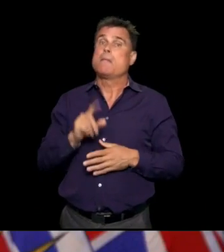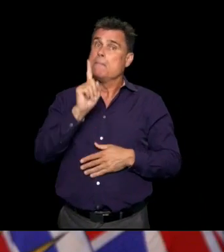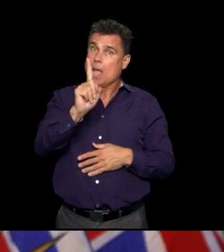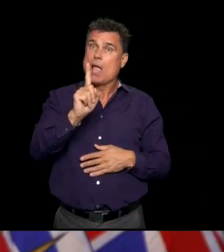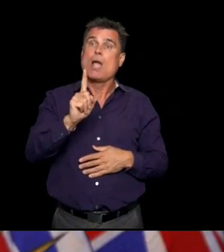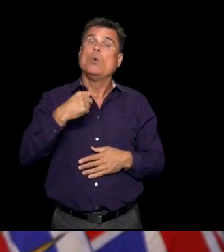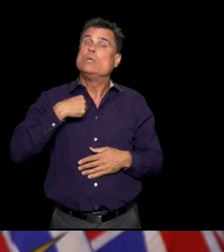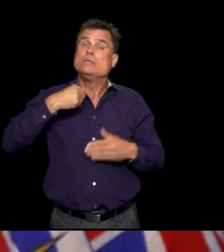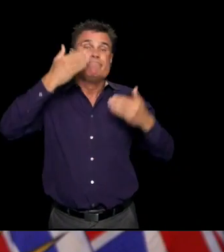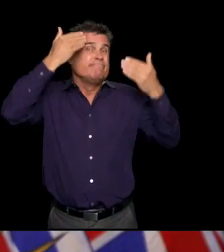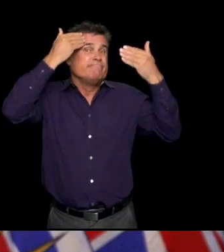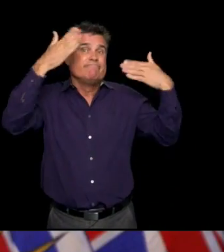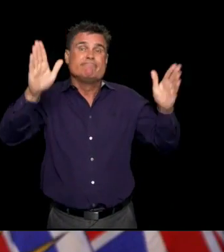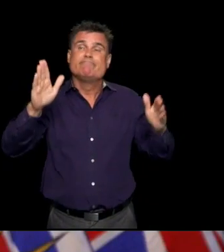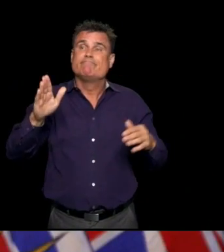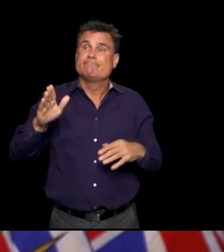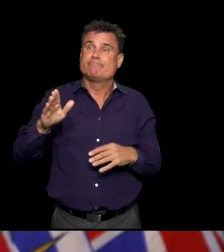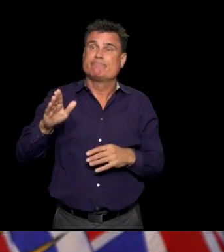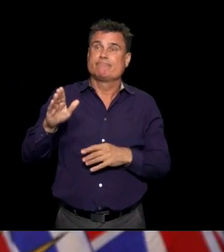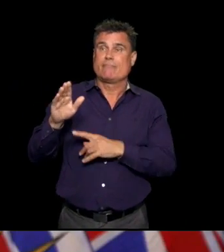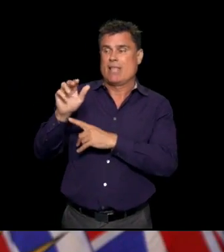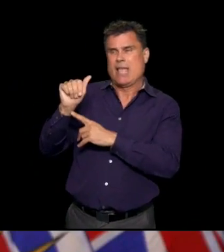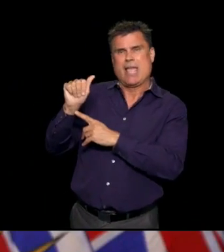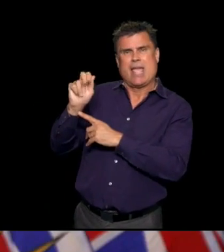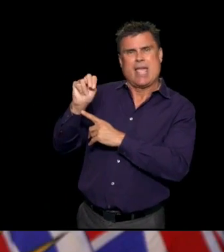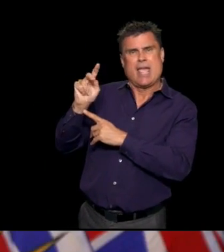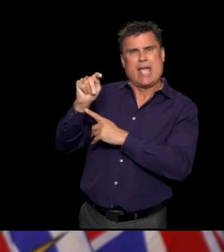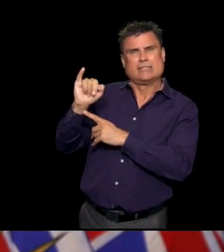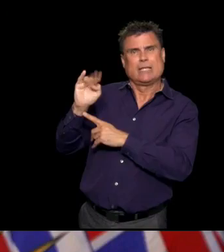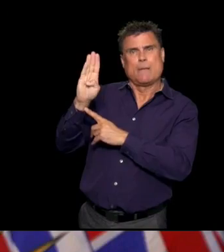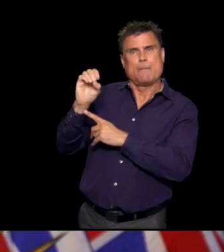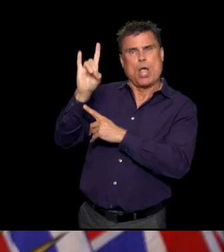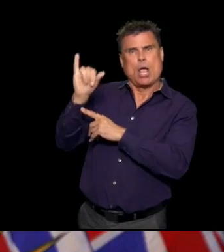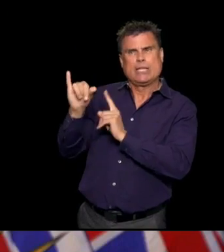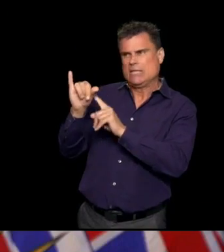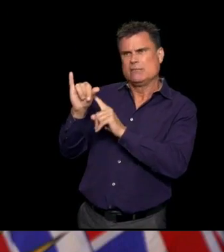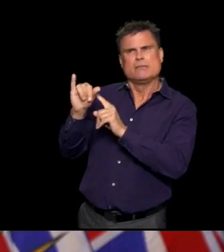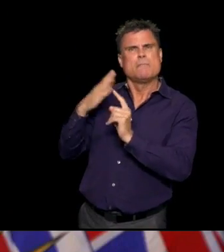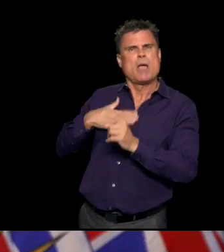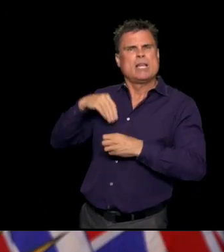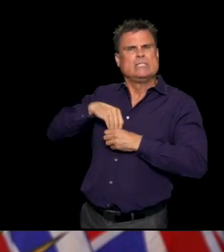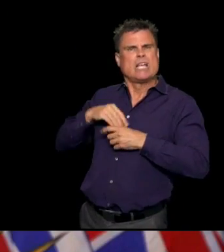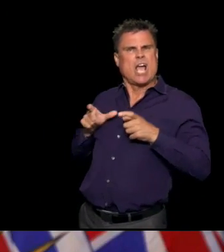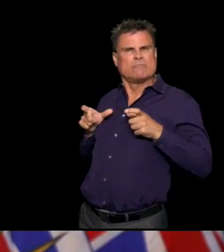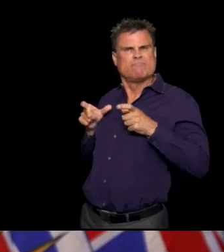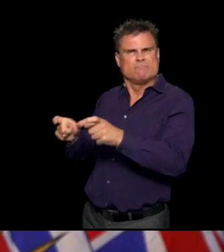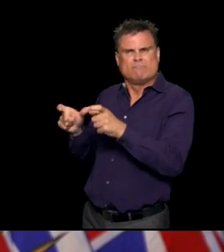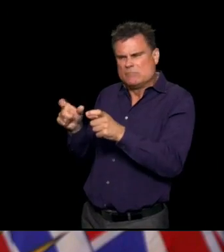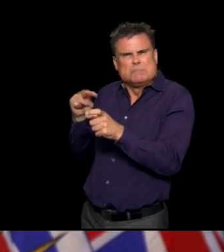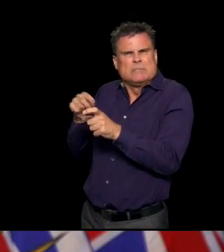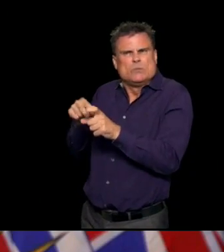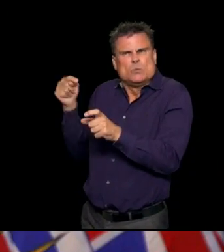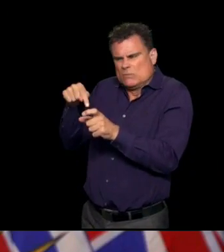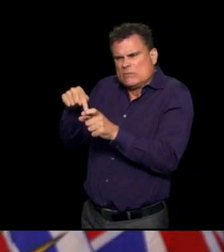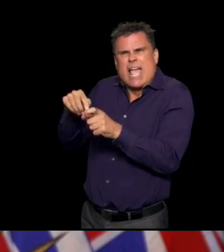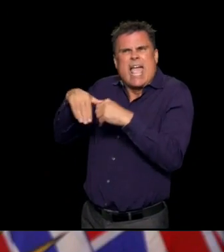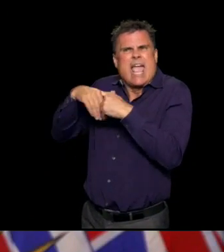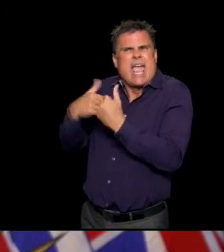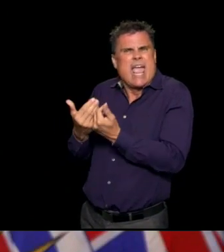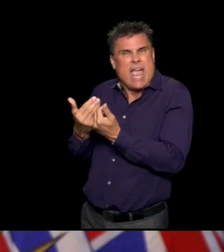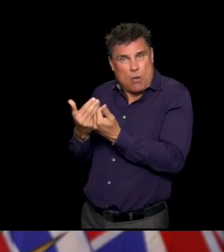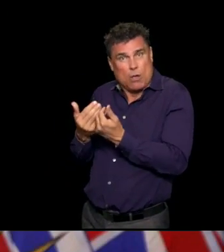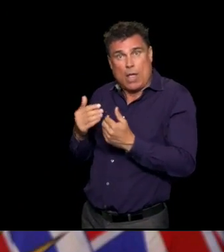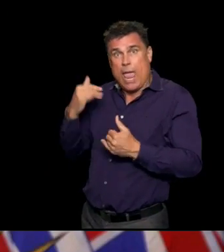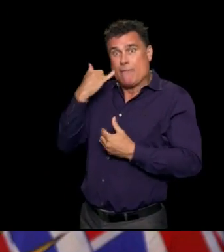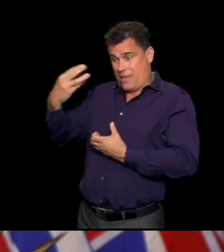don't know for sure what antibodies actually mean. Does it mean that we have long-lasting immunity? Do we have to have a